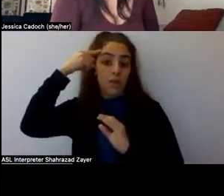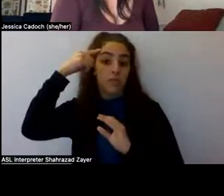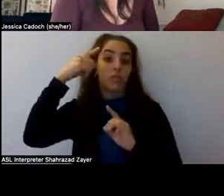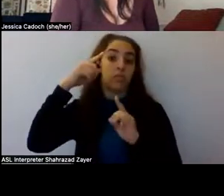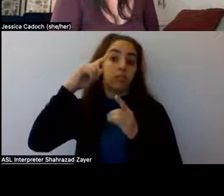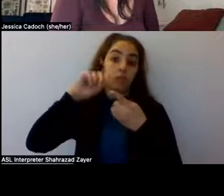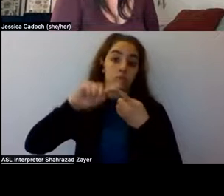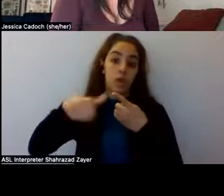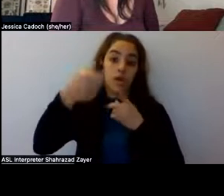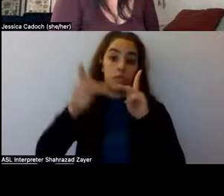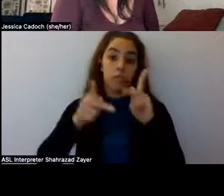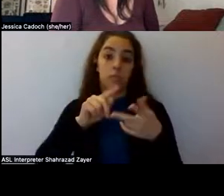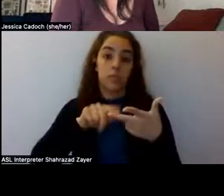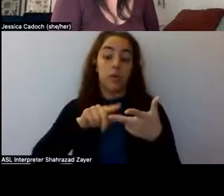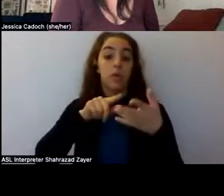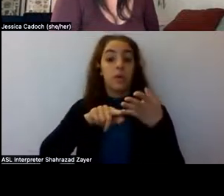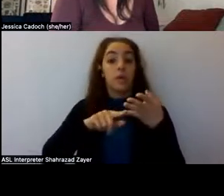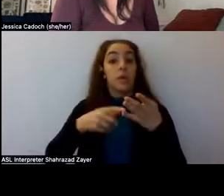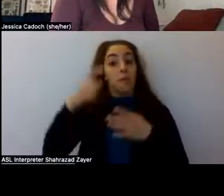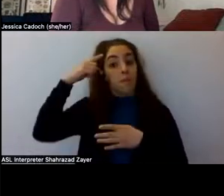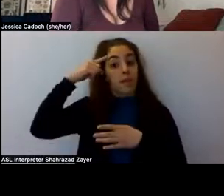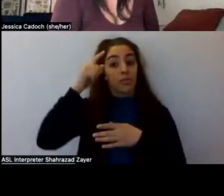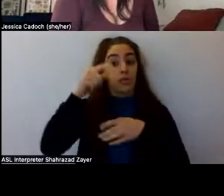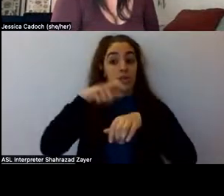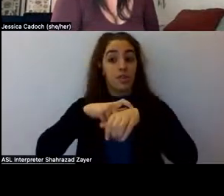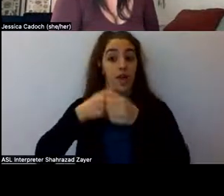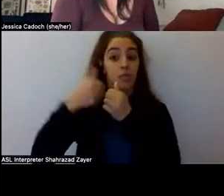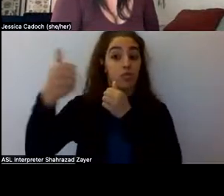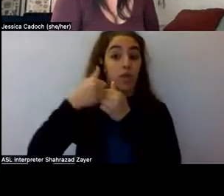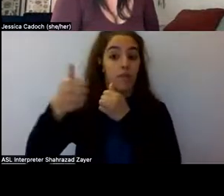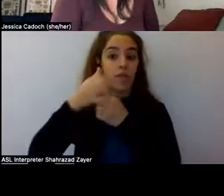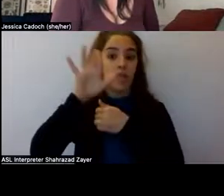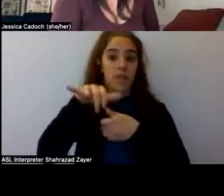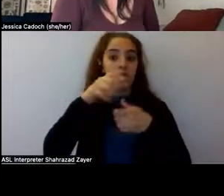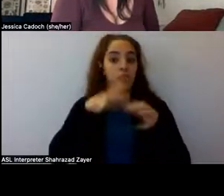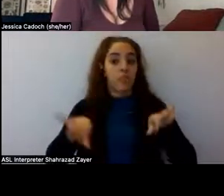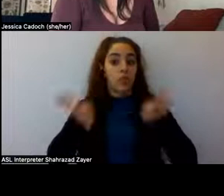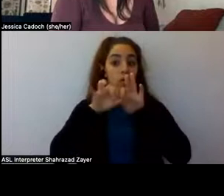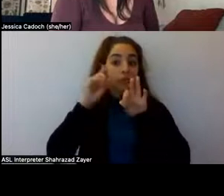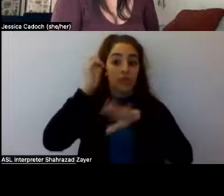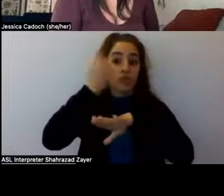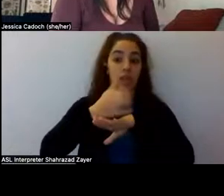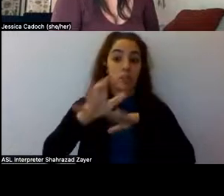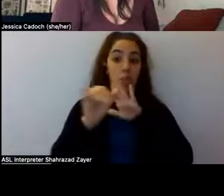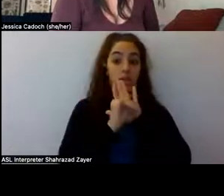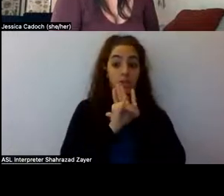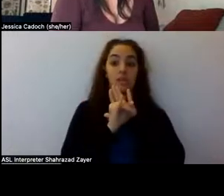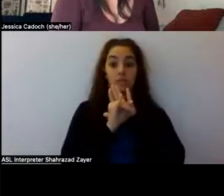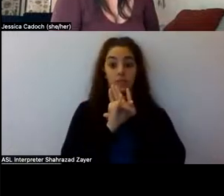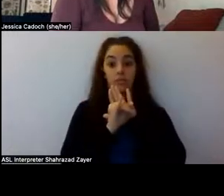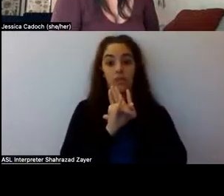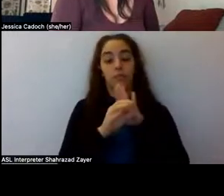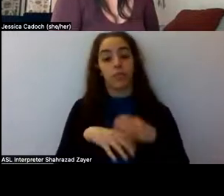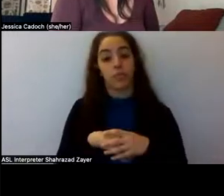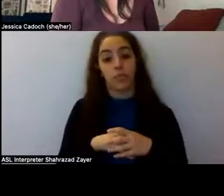forward in time and back, which is central to creating an identity, right? You don't have an identity without a memory, um, and, uh, the so-called